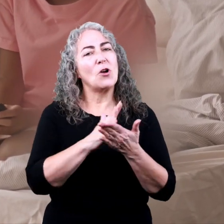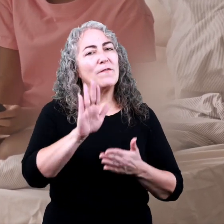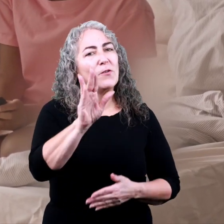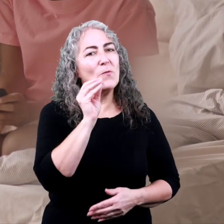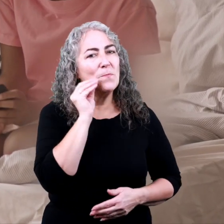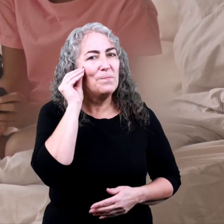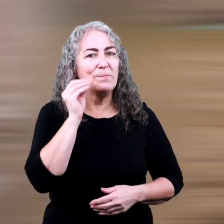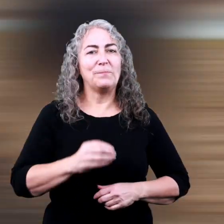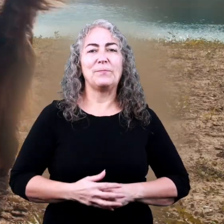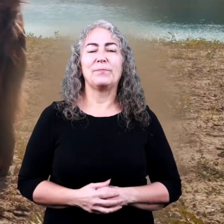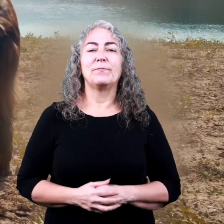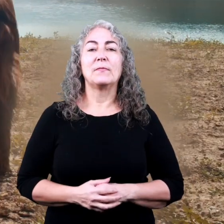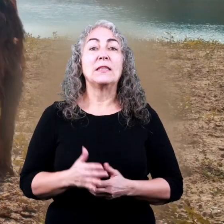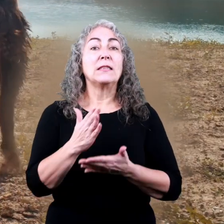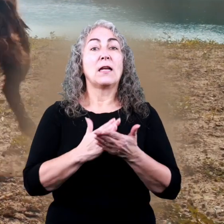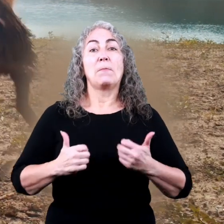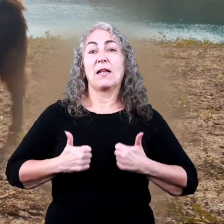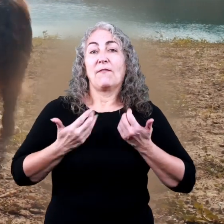part of your habitat.